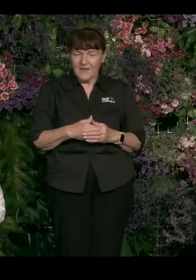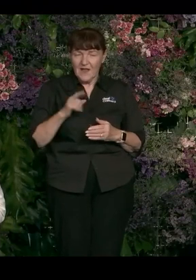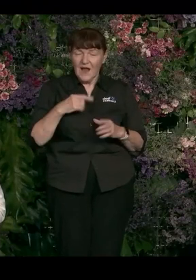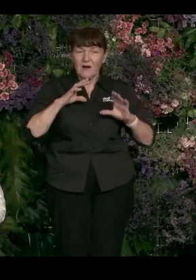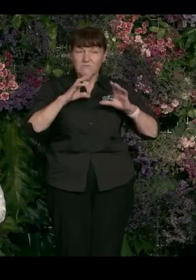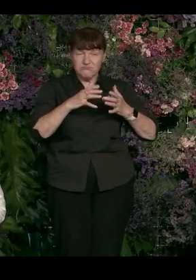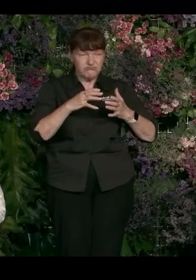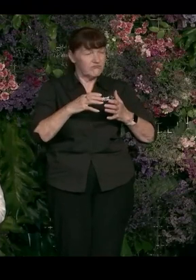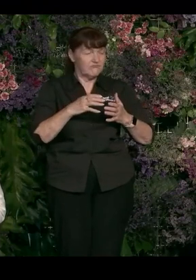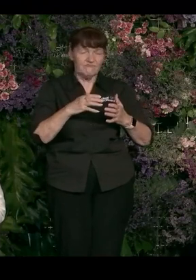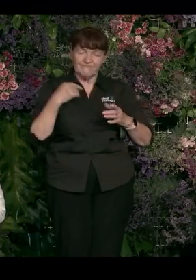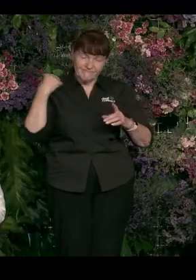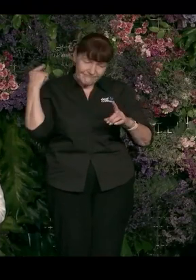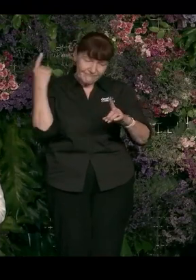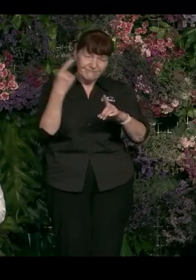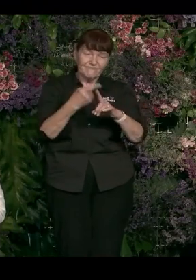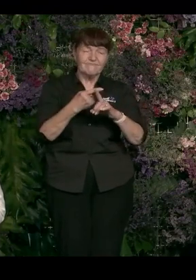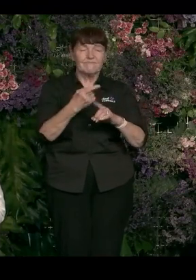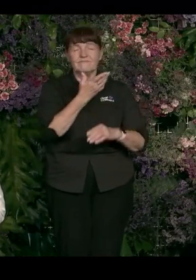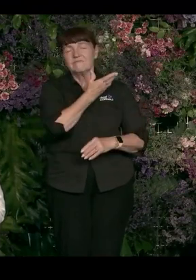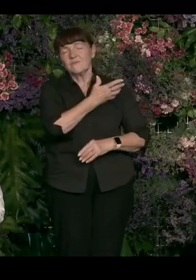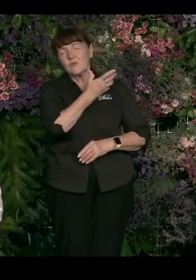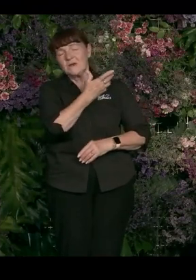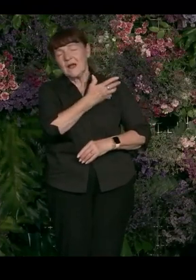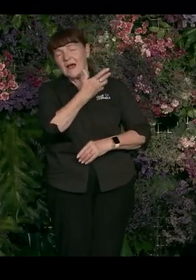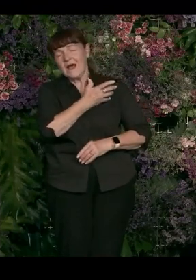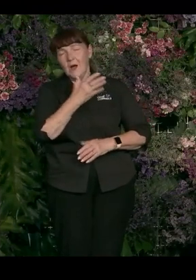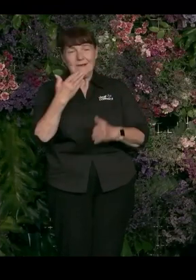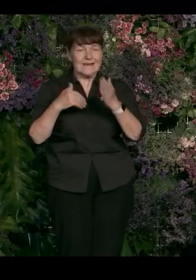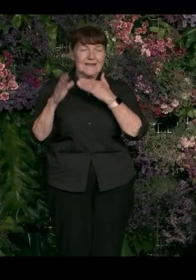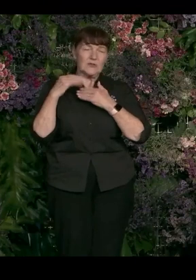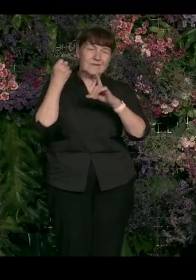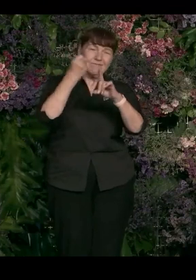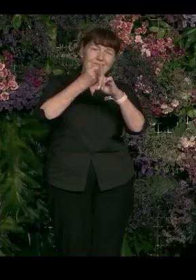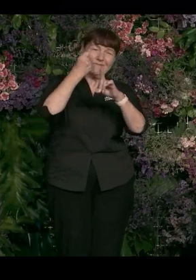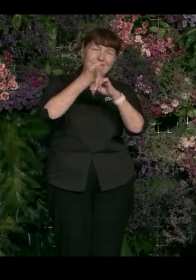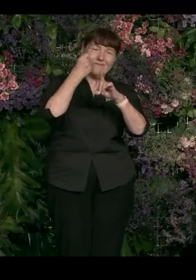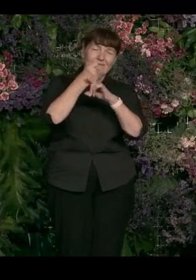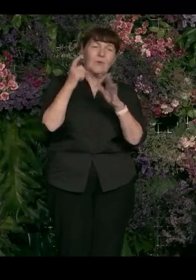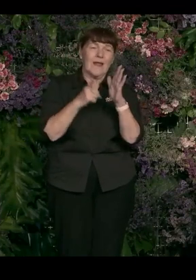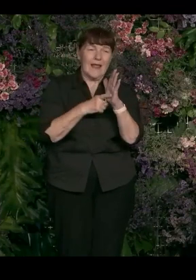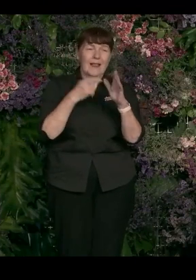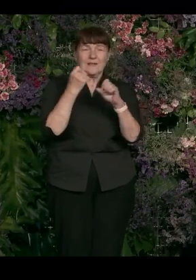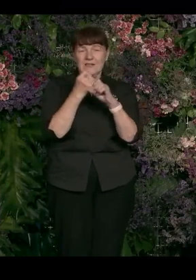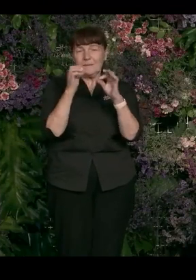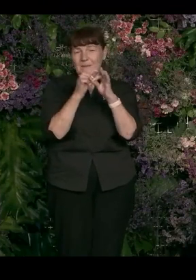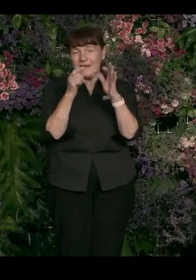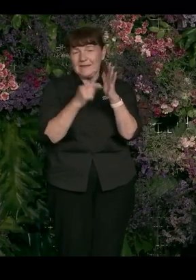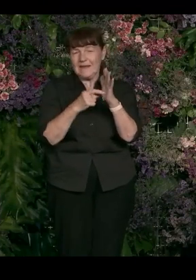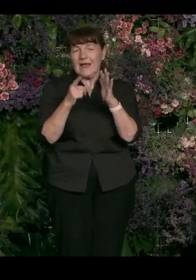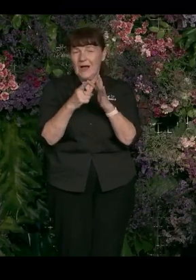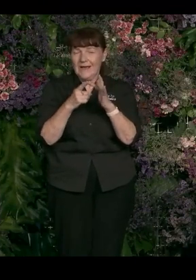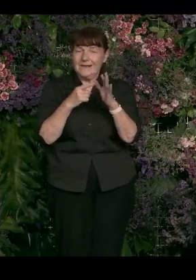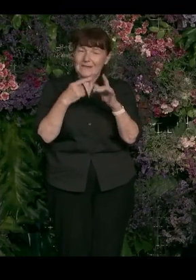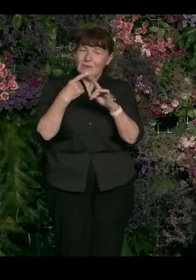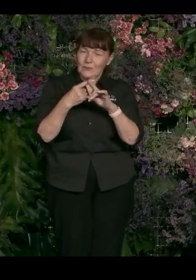proud history of fighting for rights for LGBTIQA plus workers. And there's many stories to tell, but I just want to